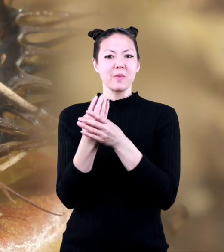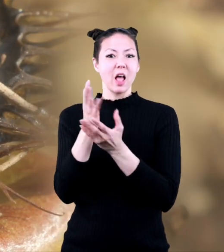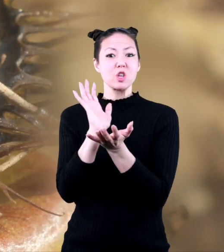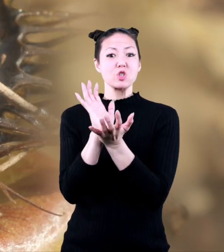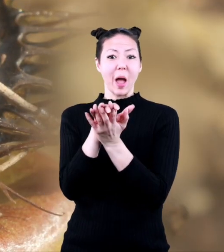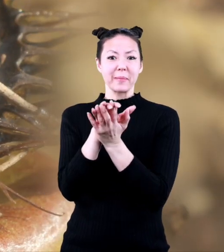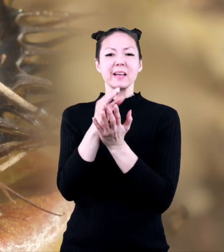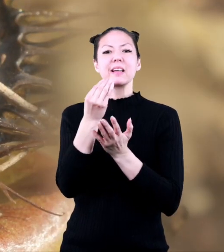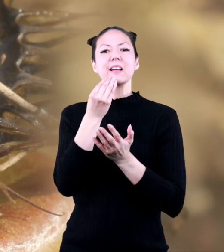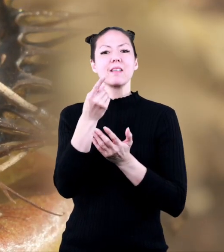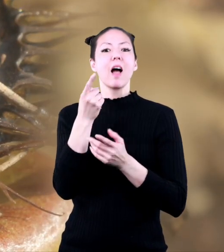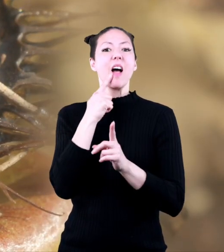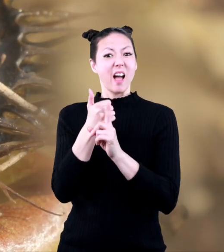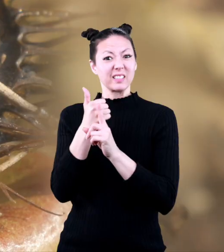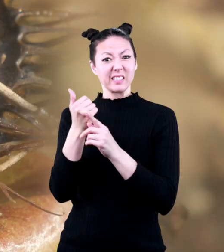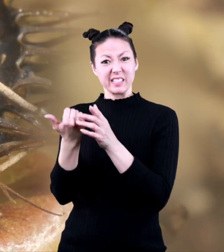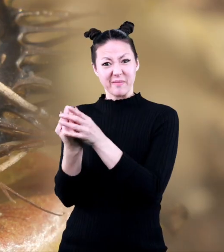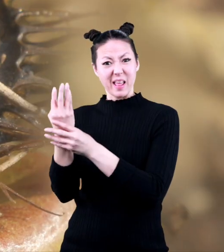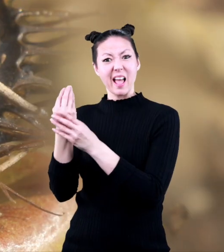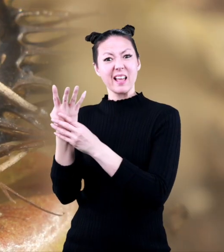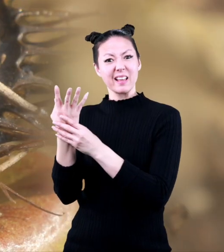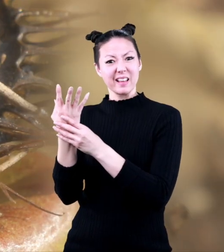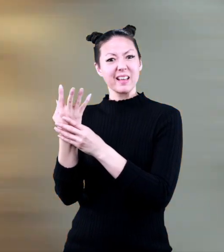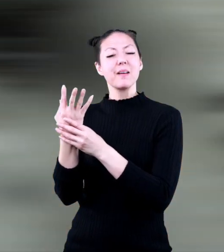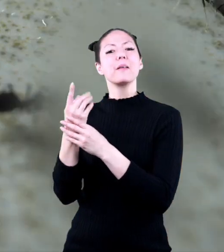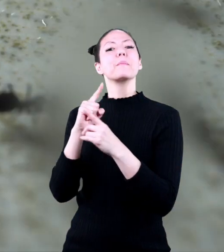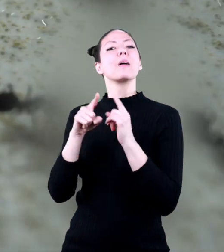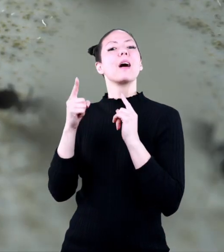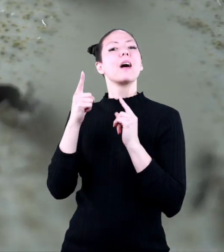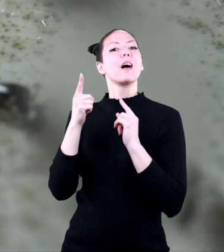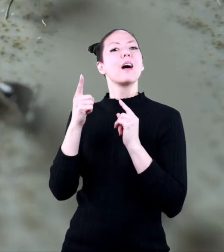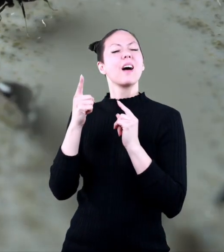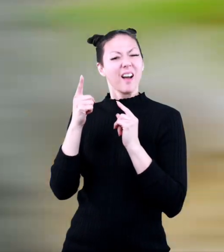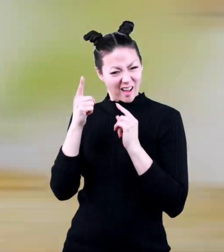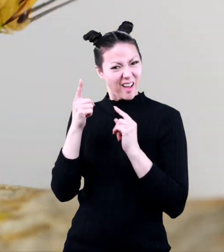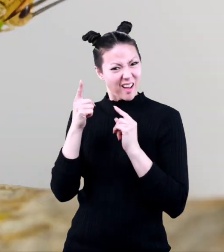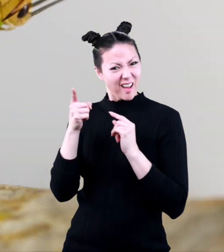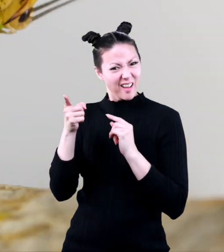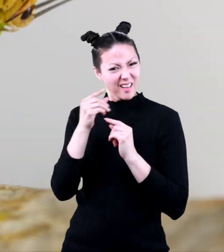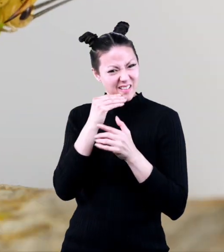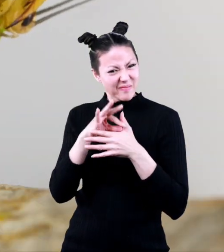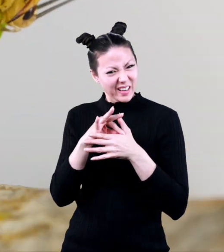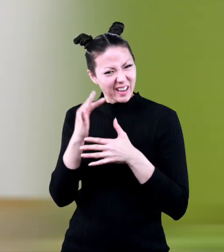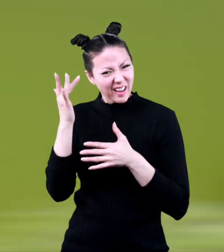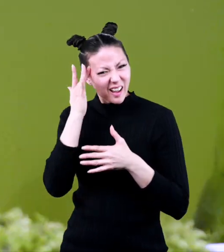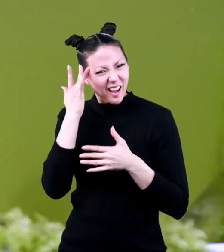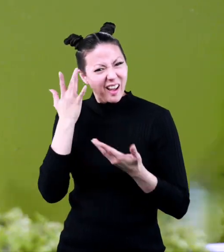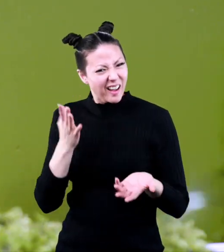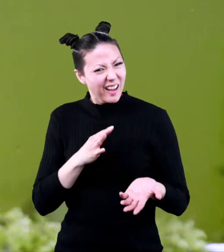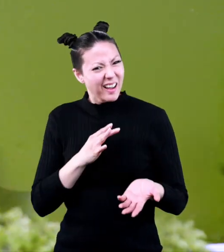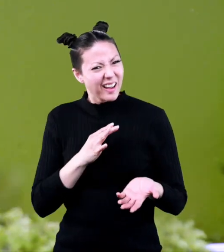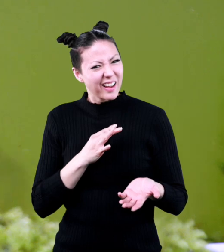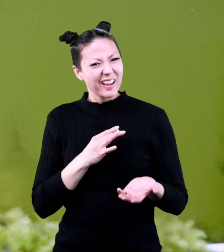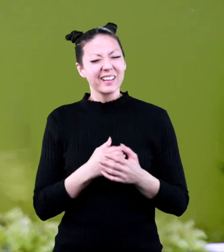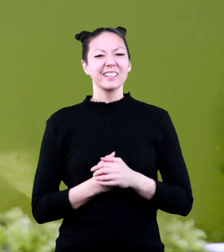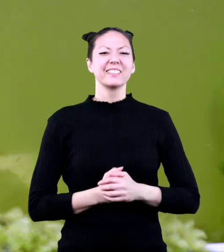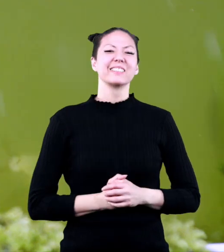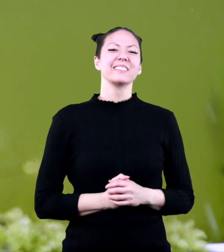flytrap, which is actually a plant. Isn't the wild wild?